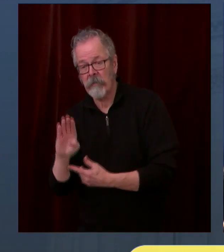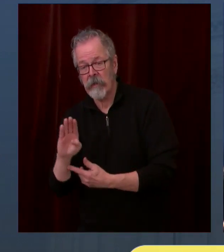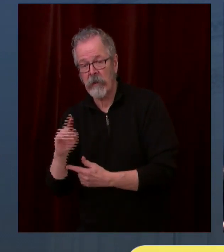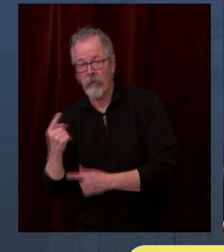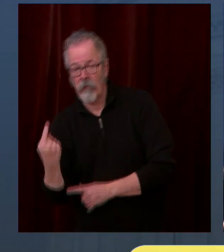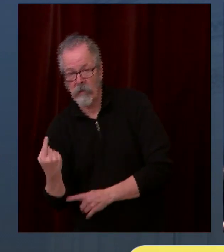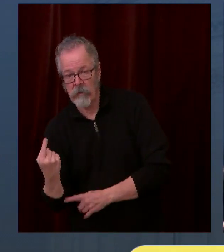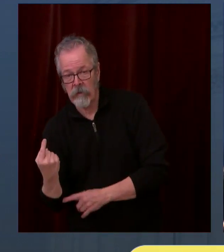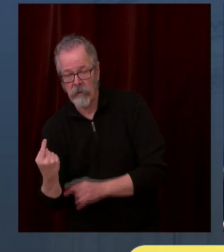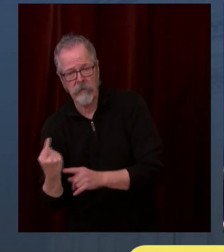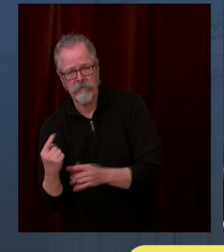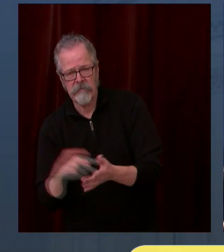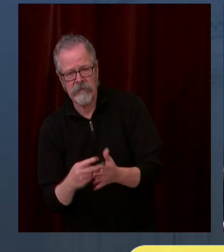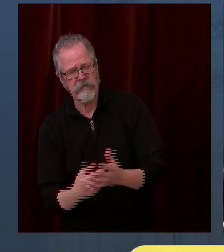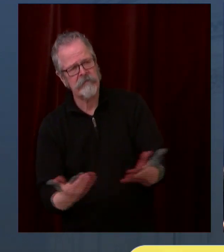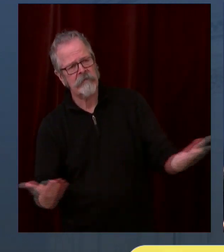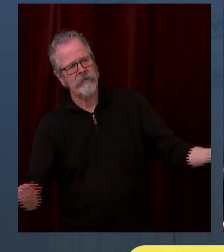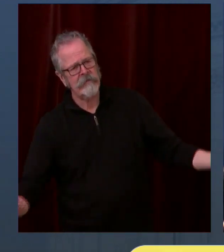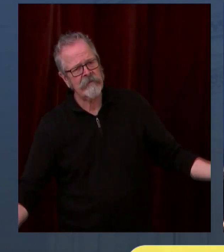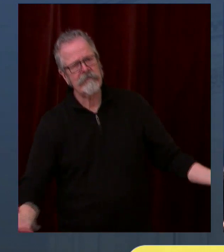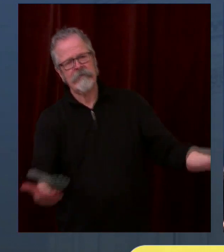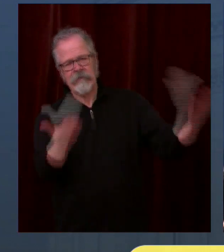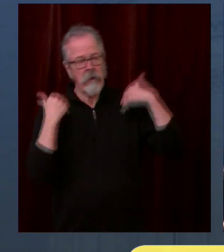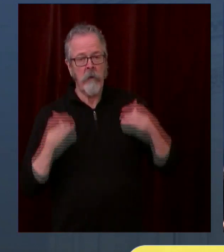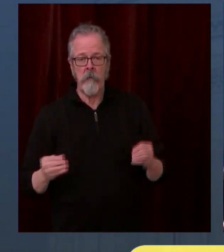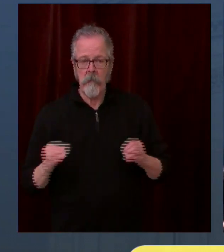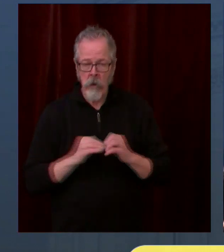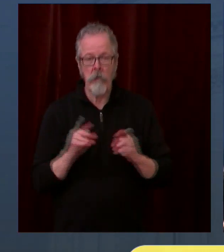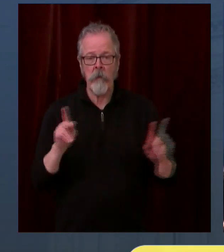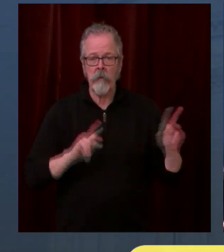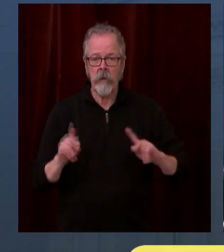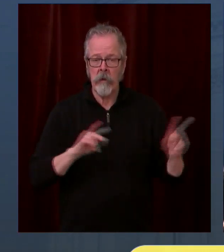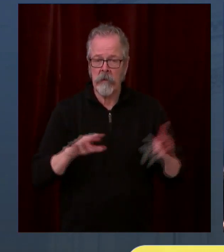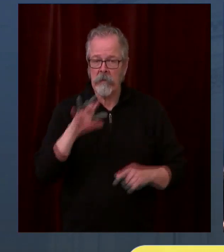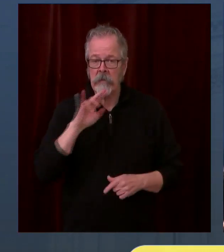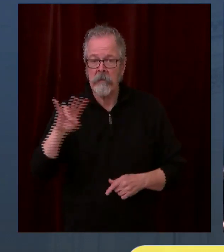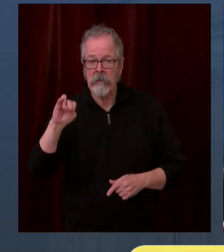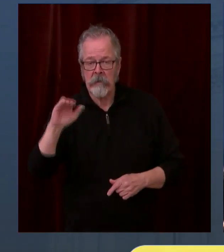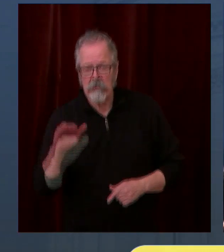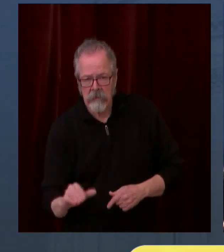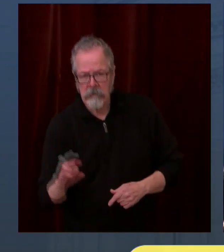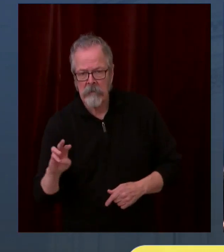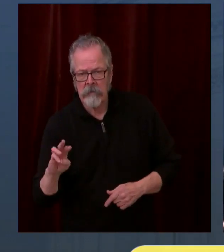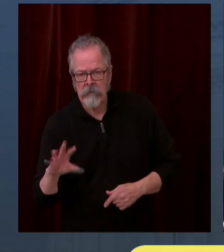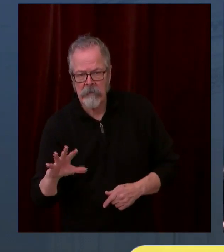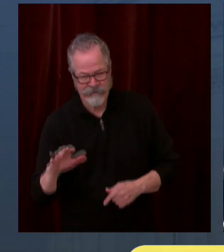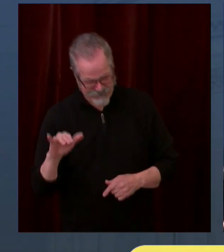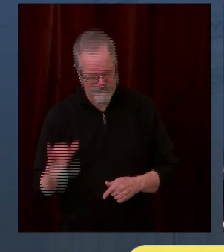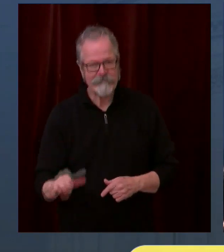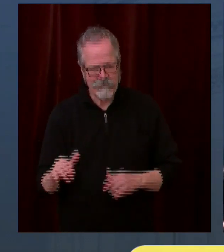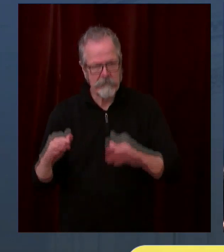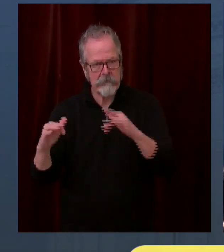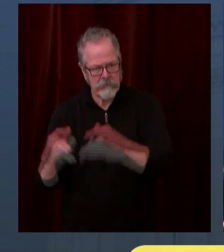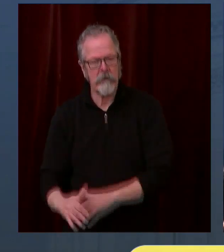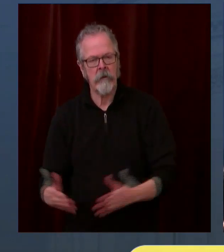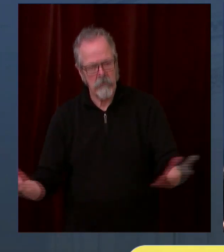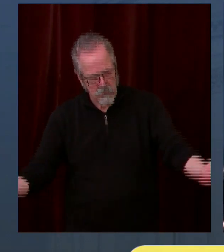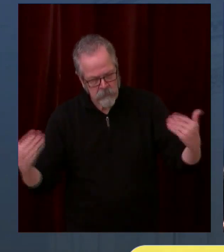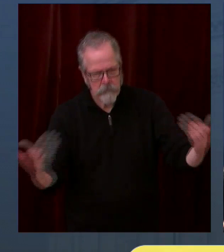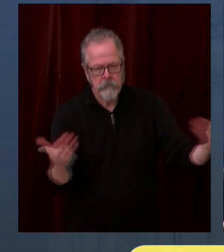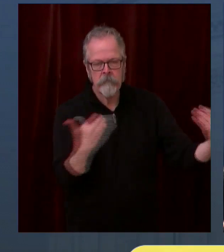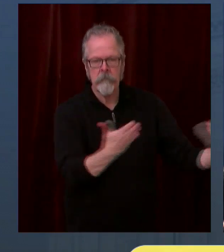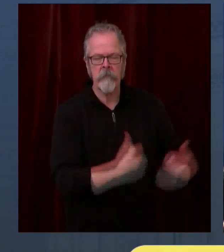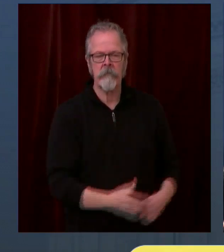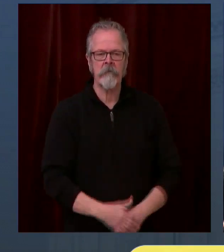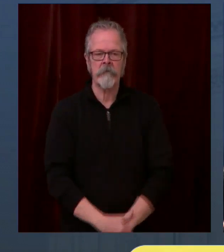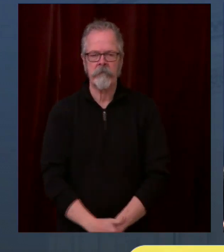because more people will be find easier access to the vaccines. More people will be willing to take the vaccines. Look, we